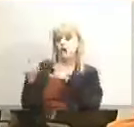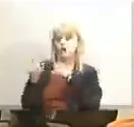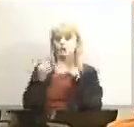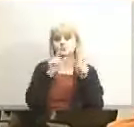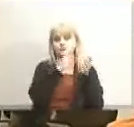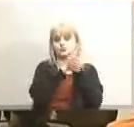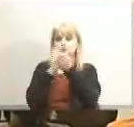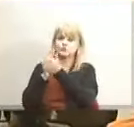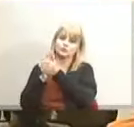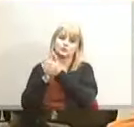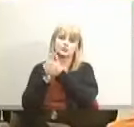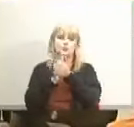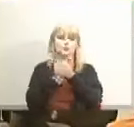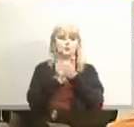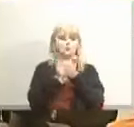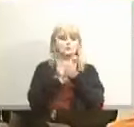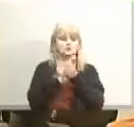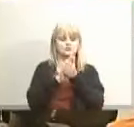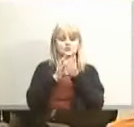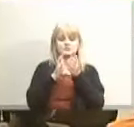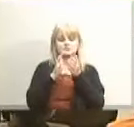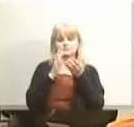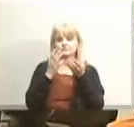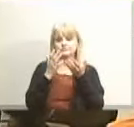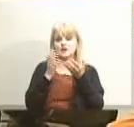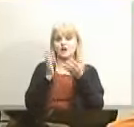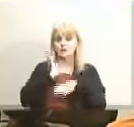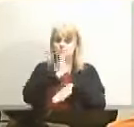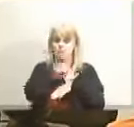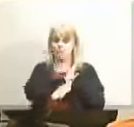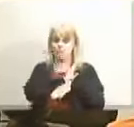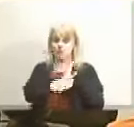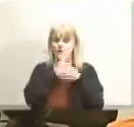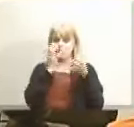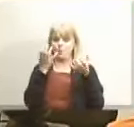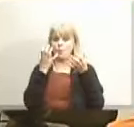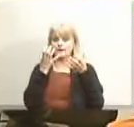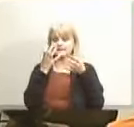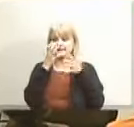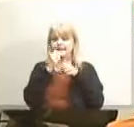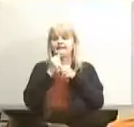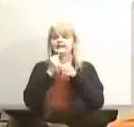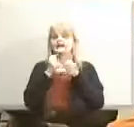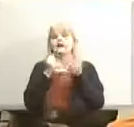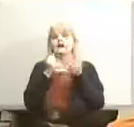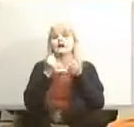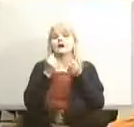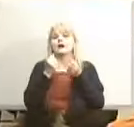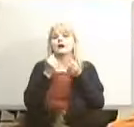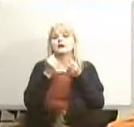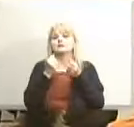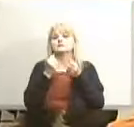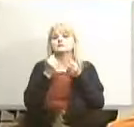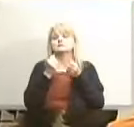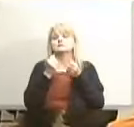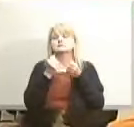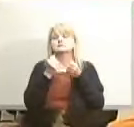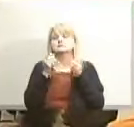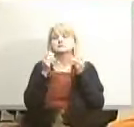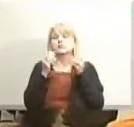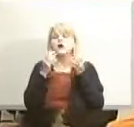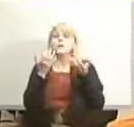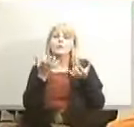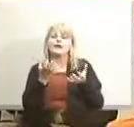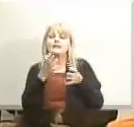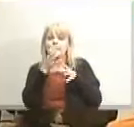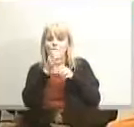i would as a board member would like for the board to receive more timely information about minor daniels and there was to